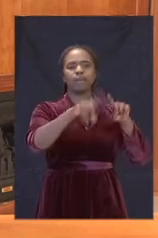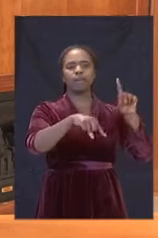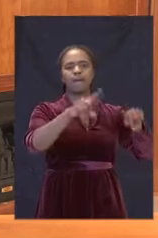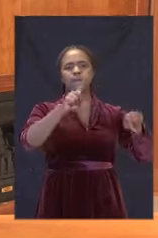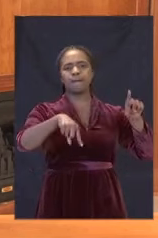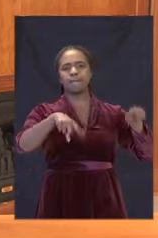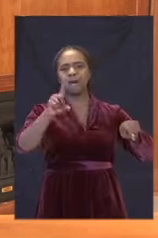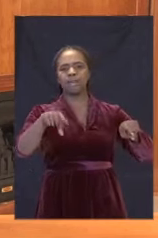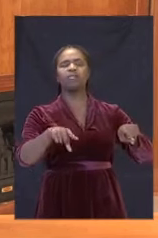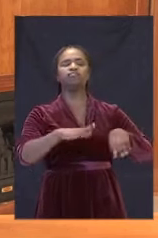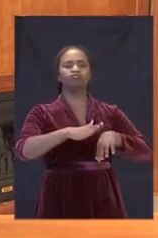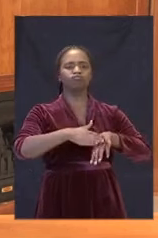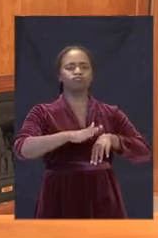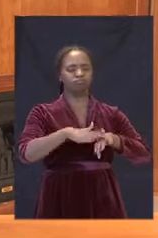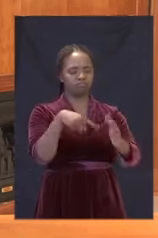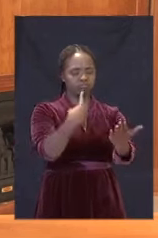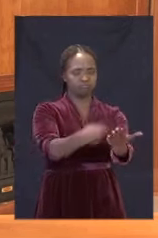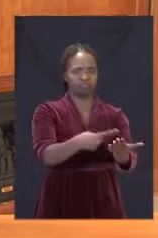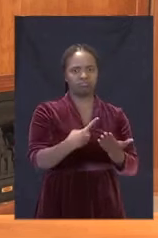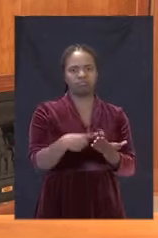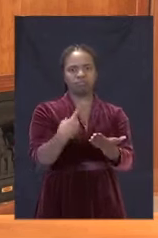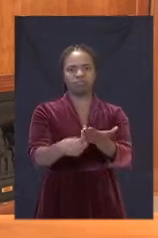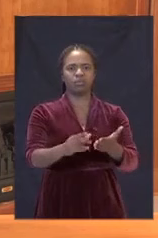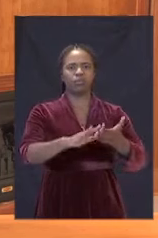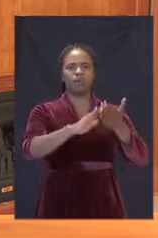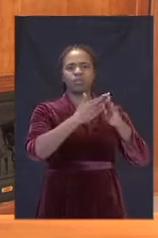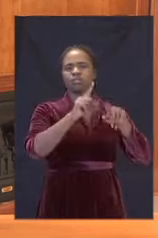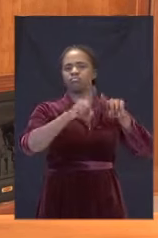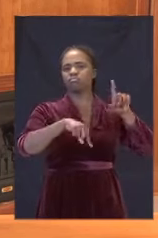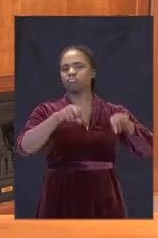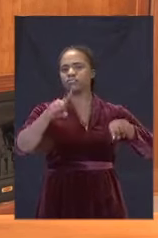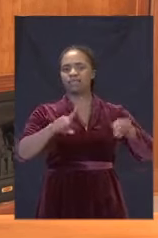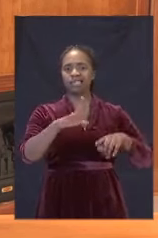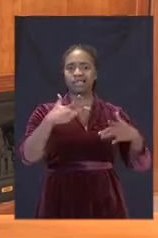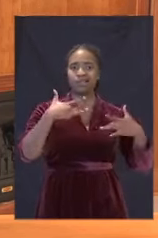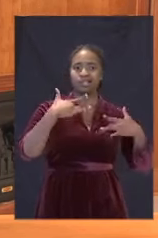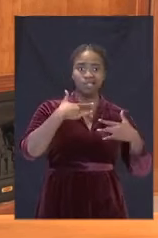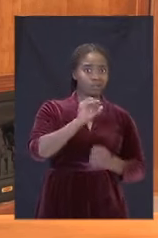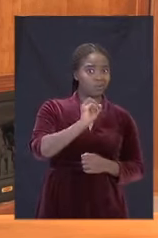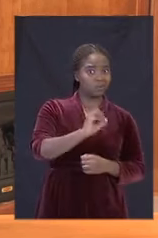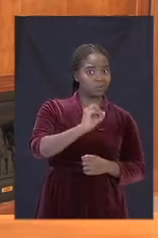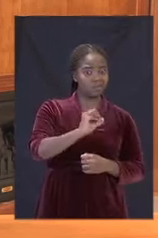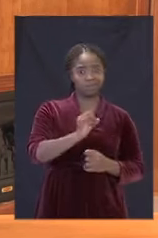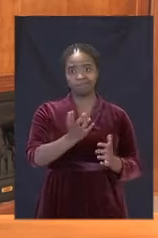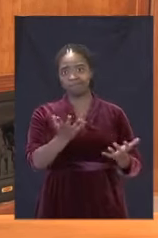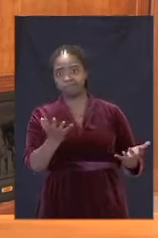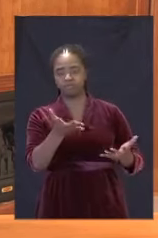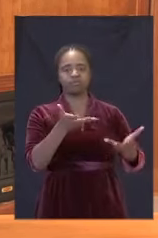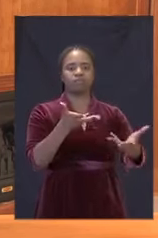constituencies across society around their concerns and